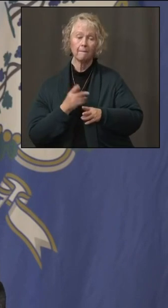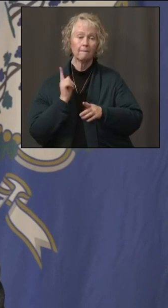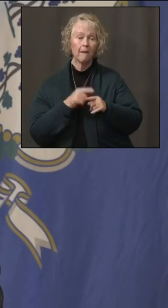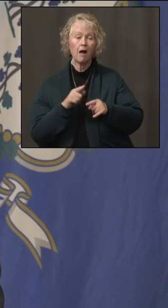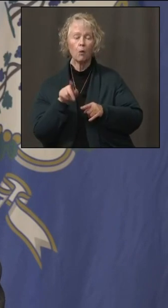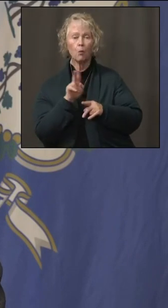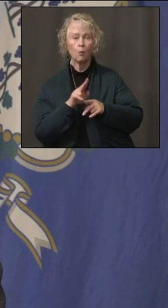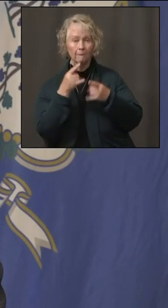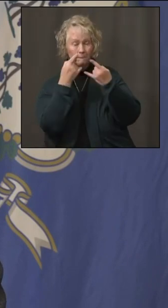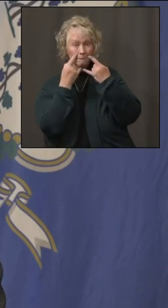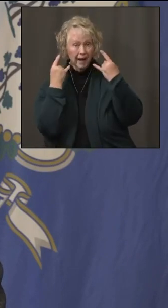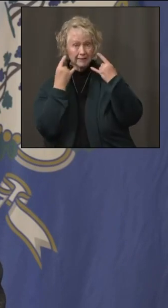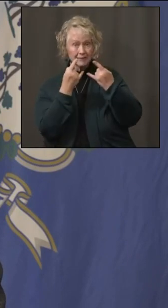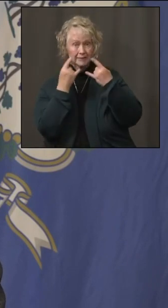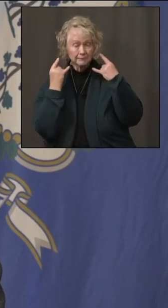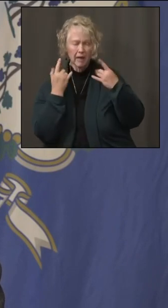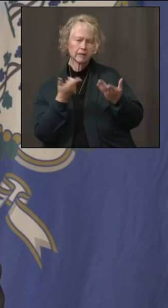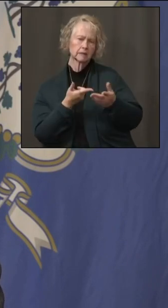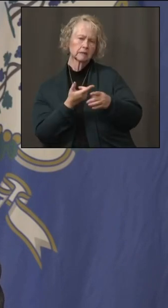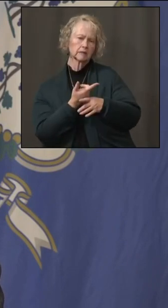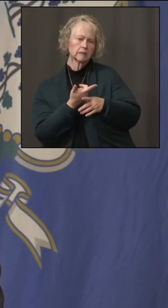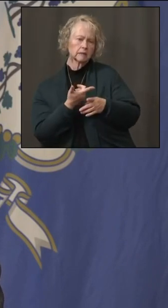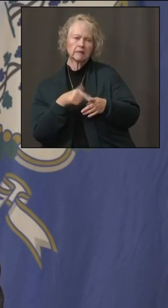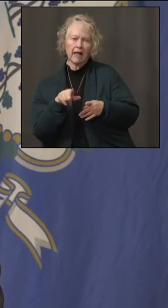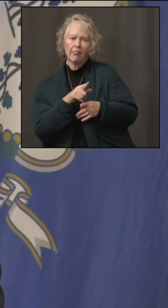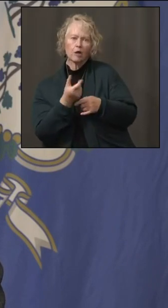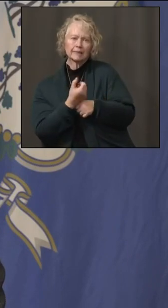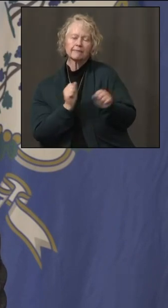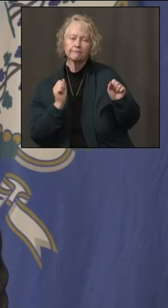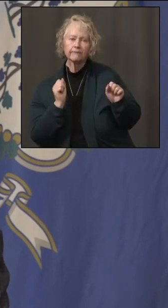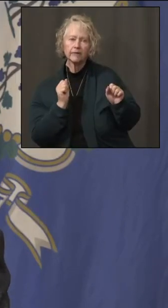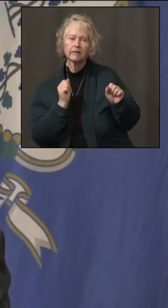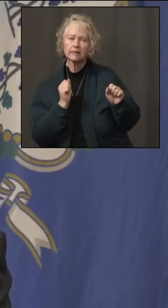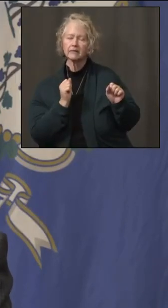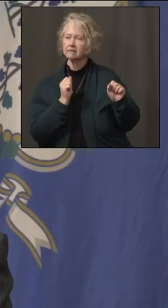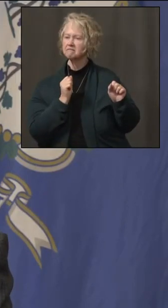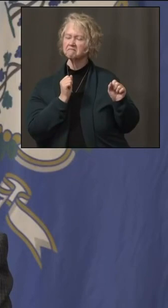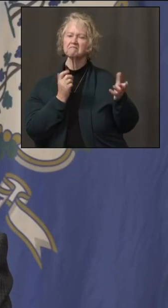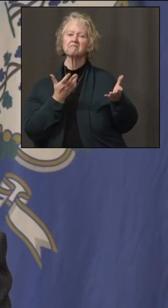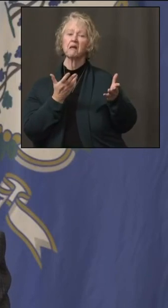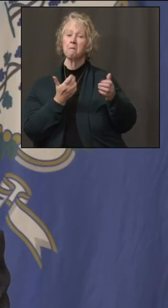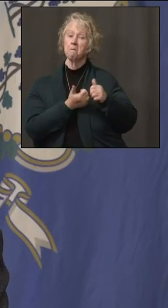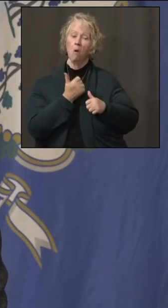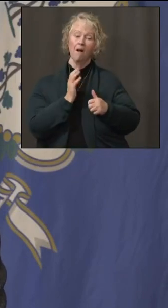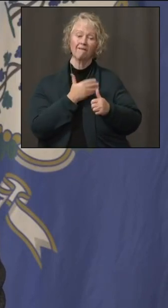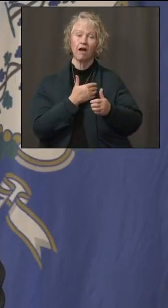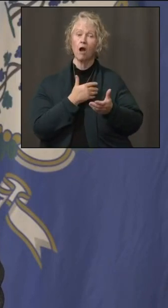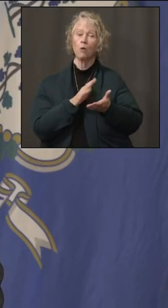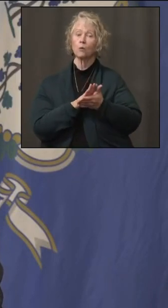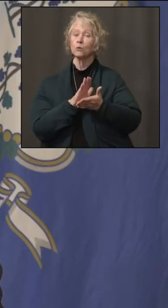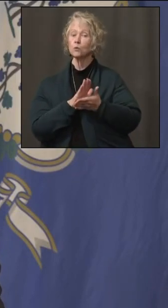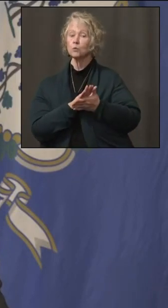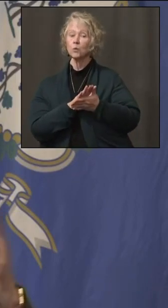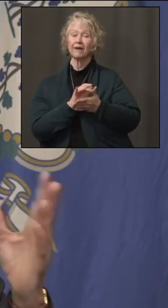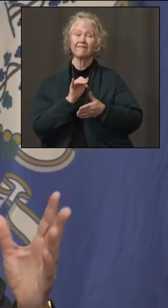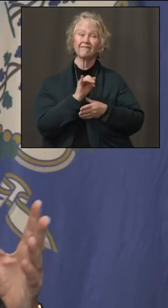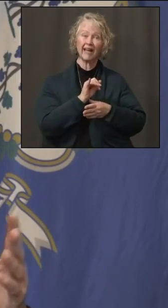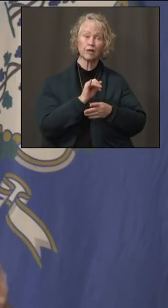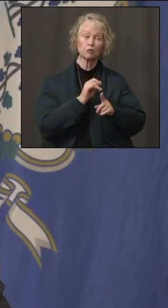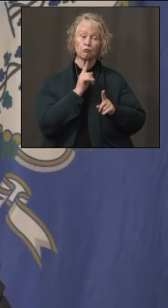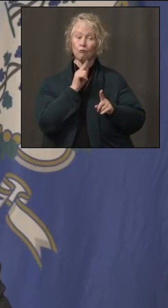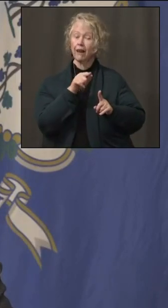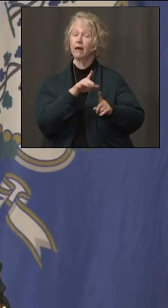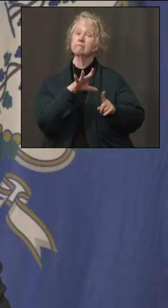you know, one of the safest places to be right now. We found that most of our school-related infections actually happen